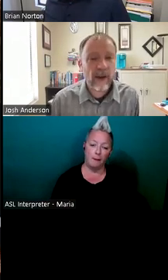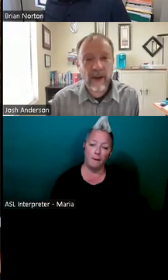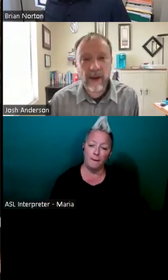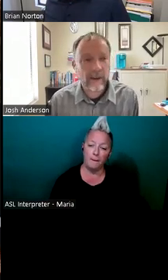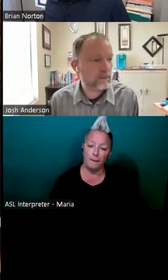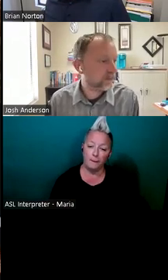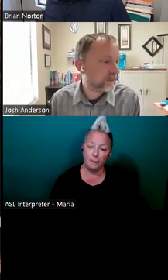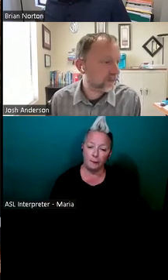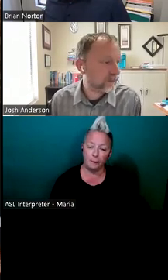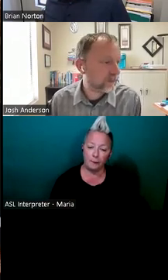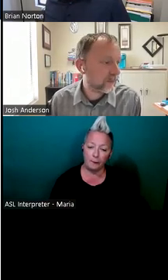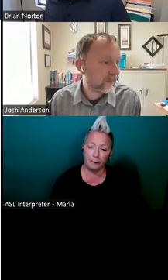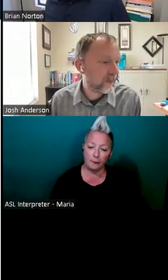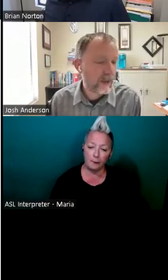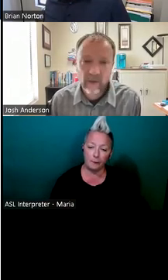So, um,